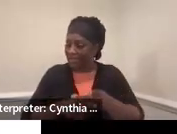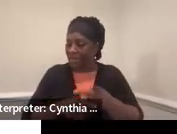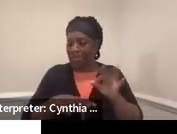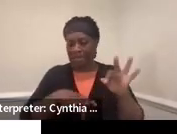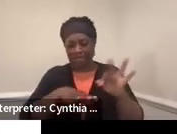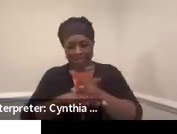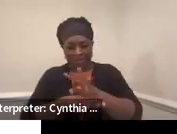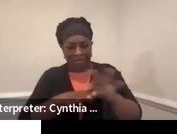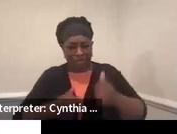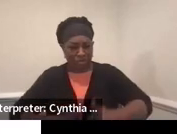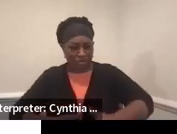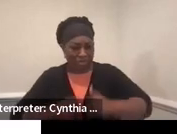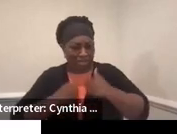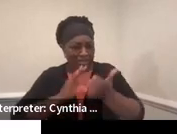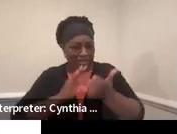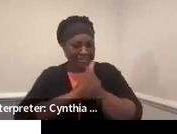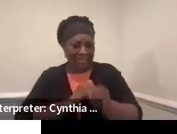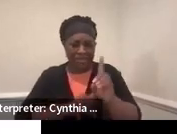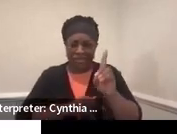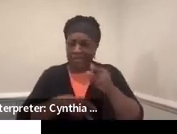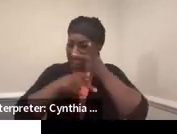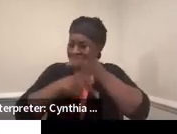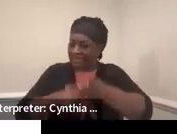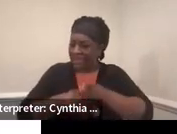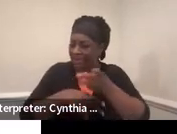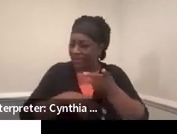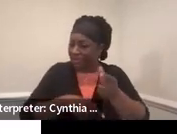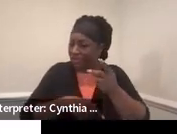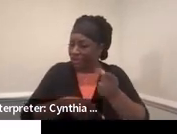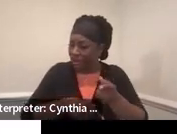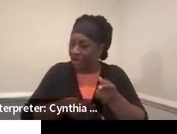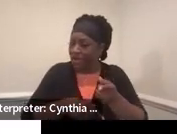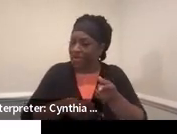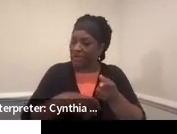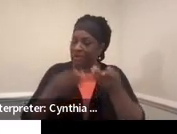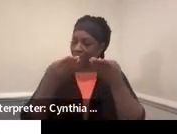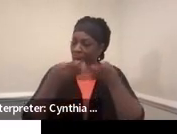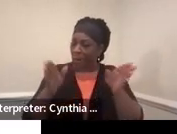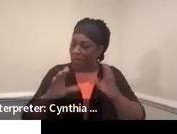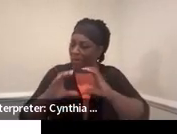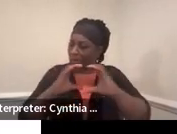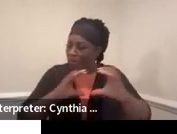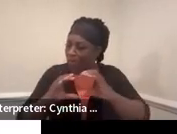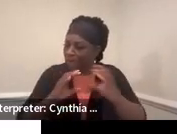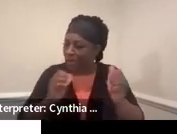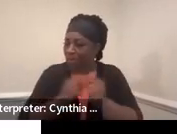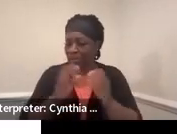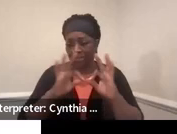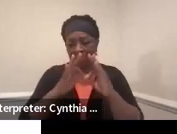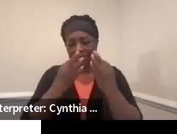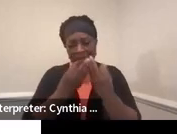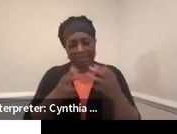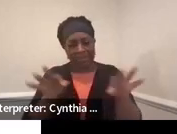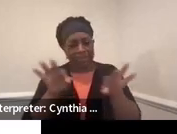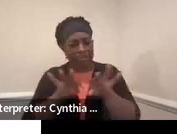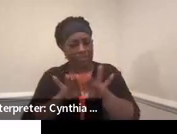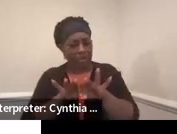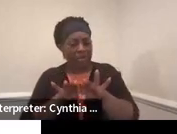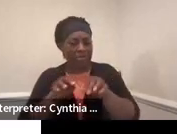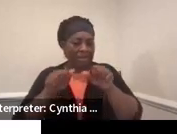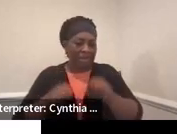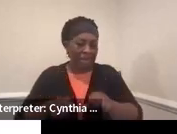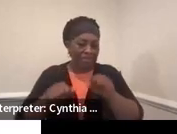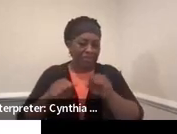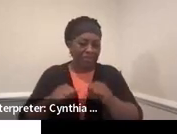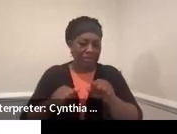life skill and it's one that Dan takes care of. And it really speaks about good, open communication with the family and being able to use that